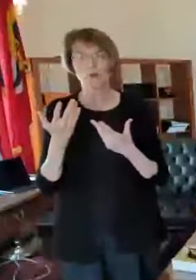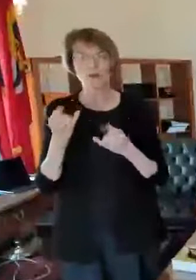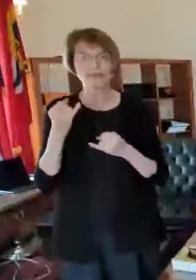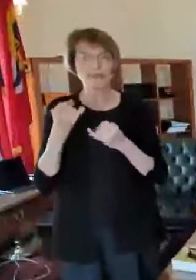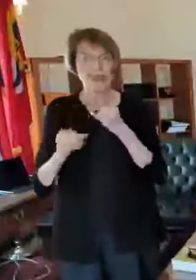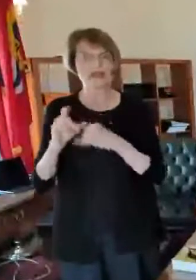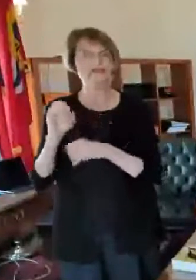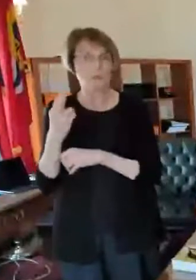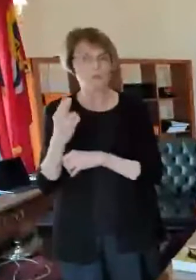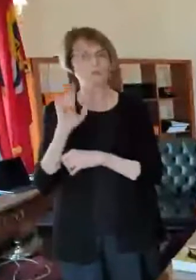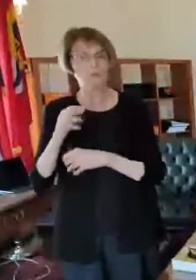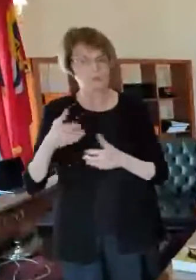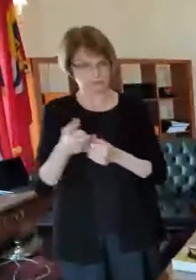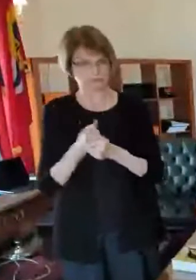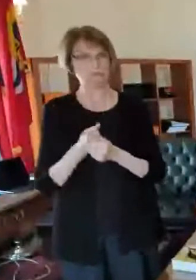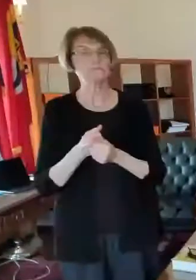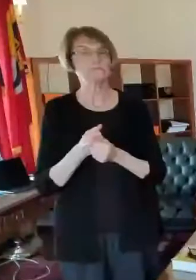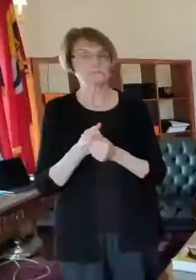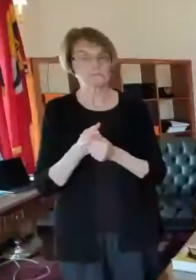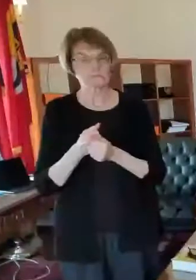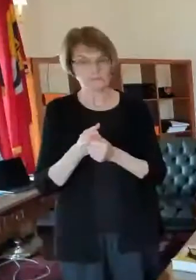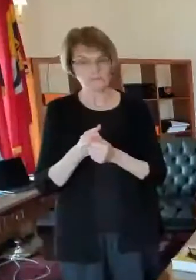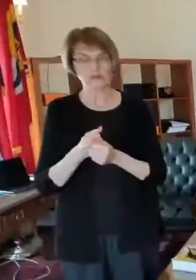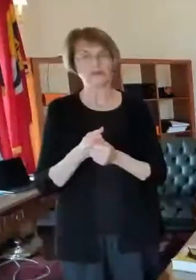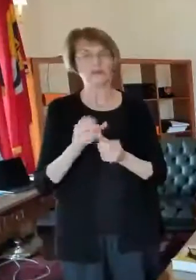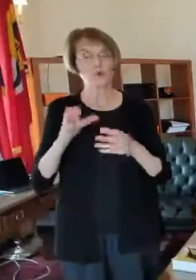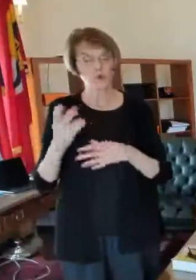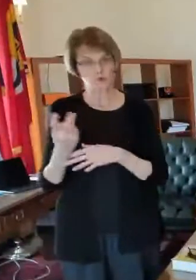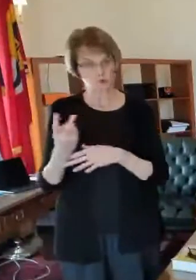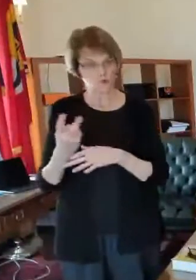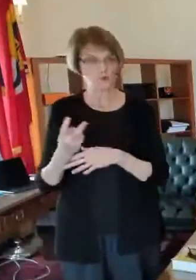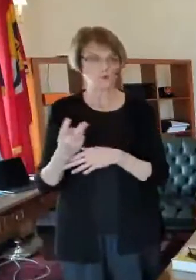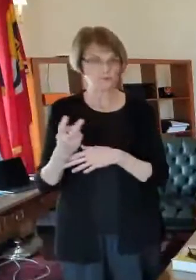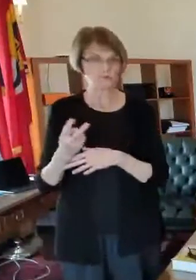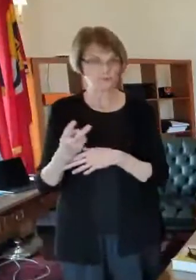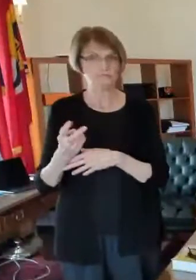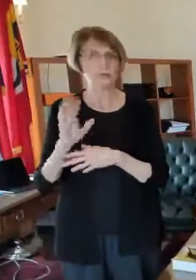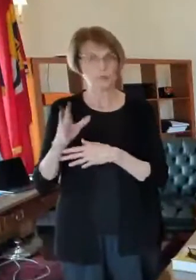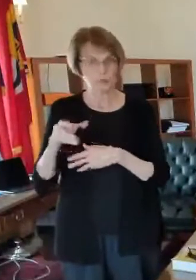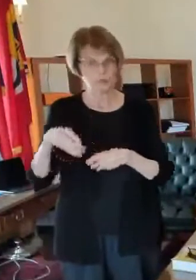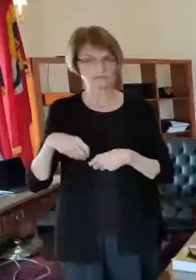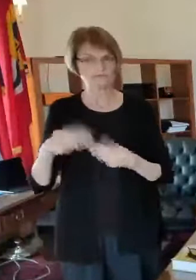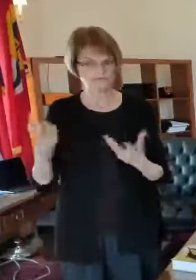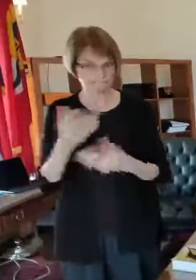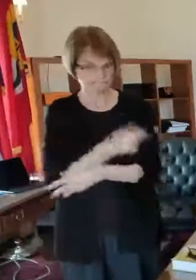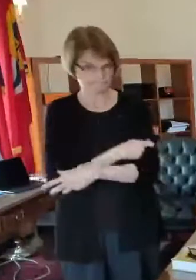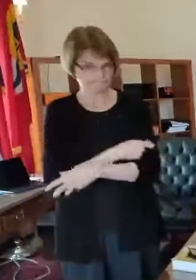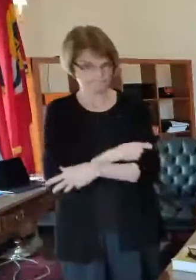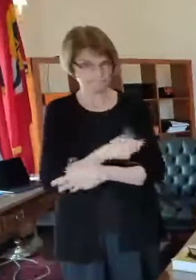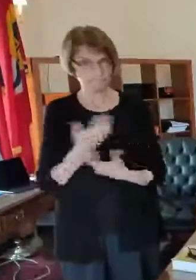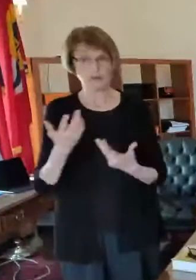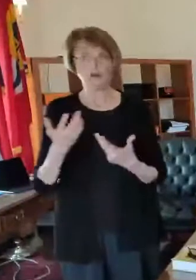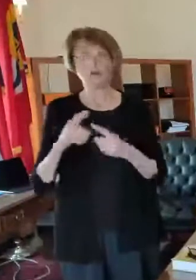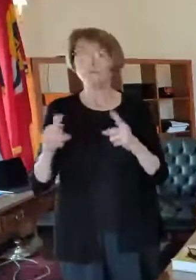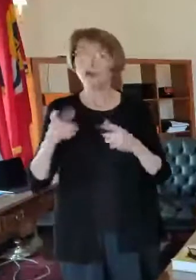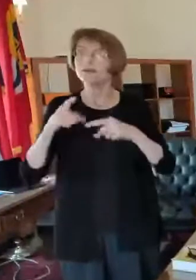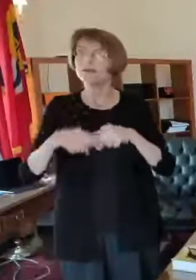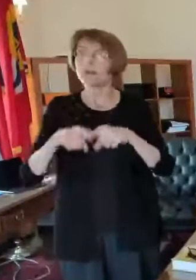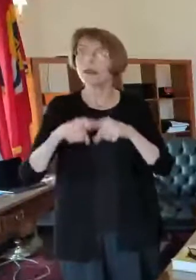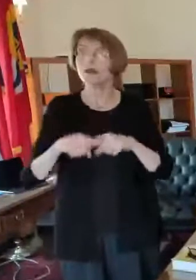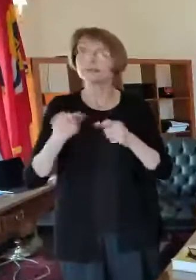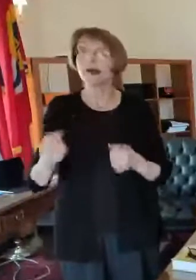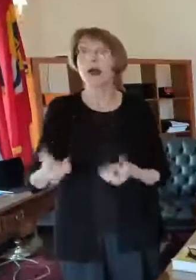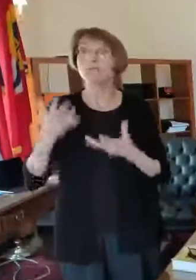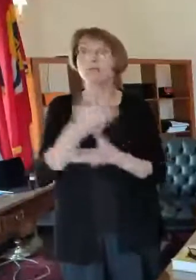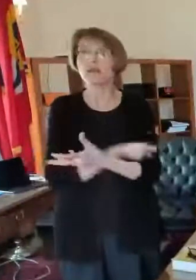i think that's probably a good estimate it just depends on how much uh vaccination vaccine we get to do the vaccinations i don't